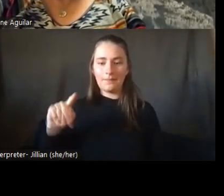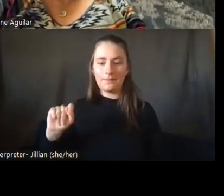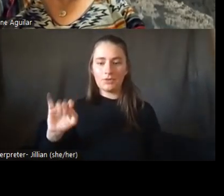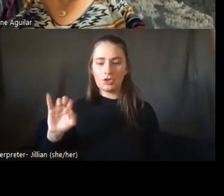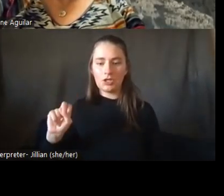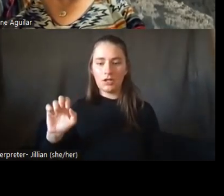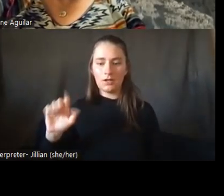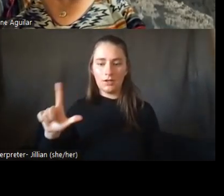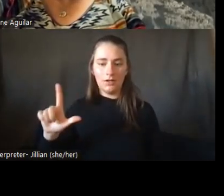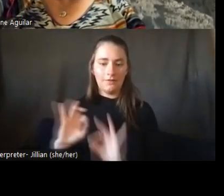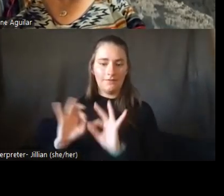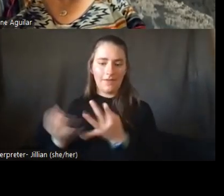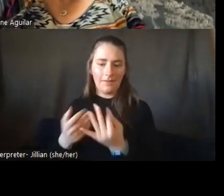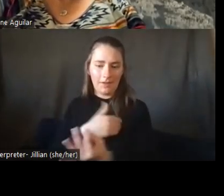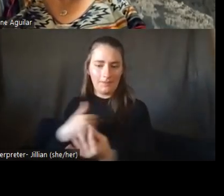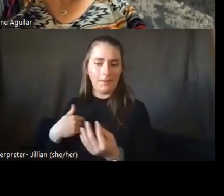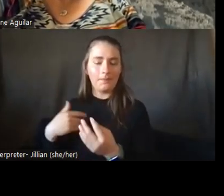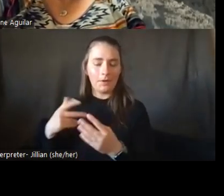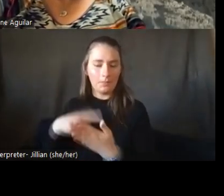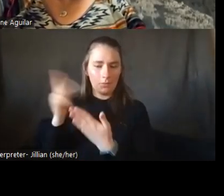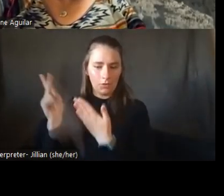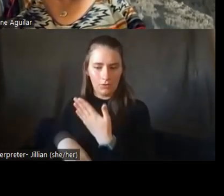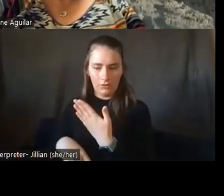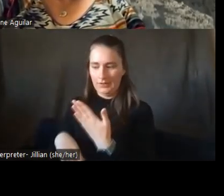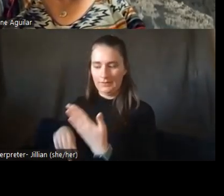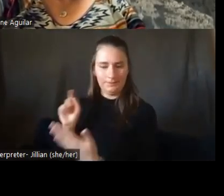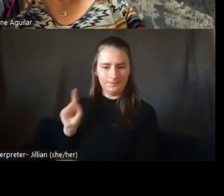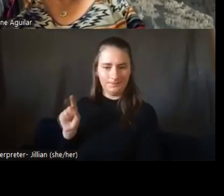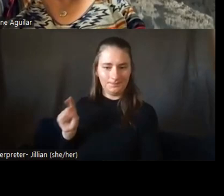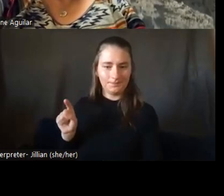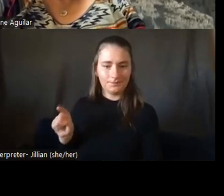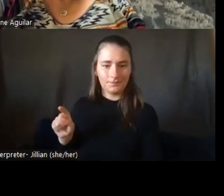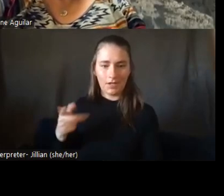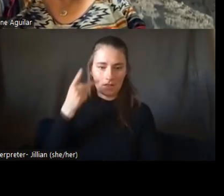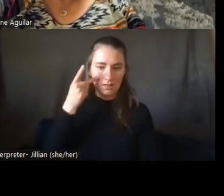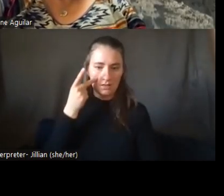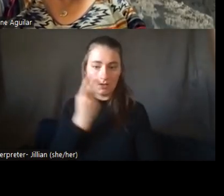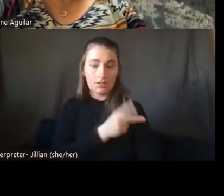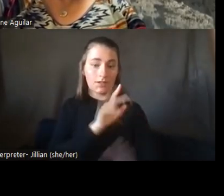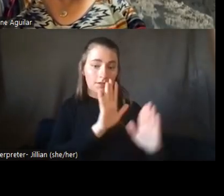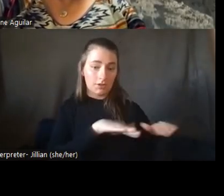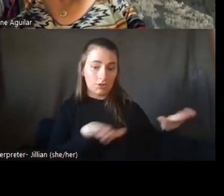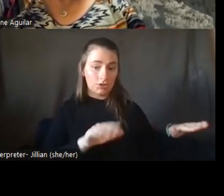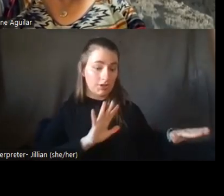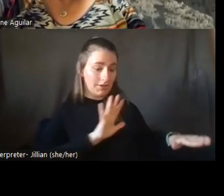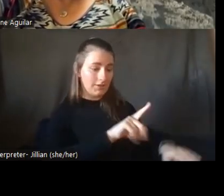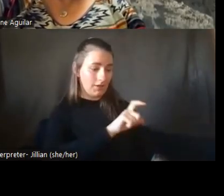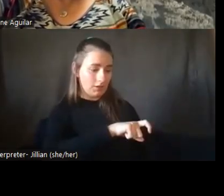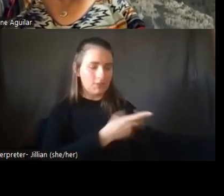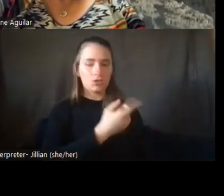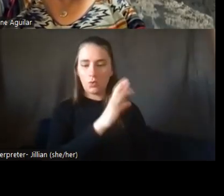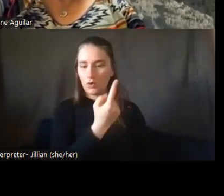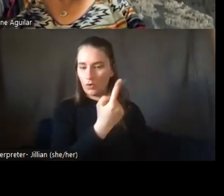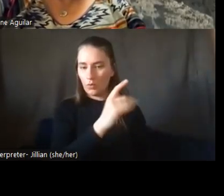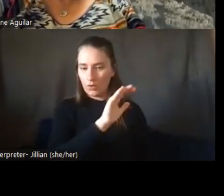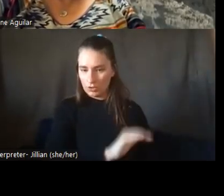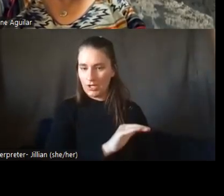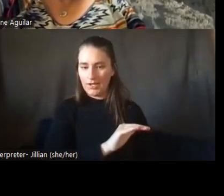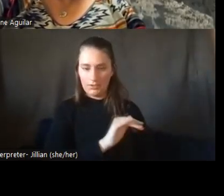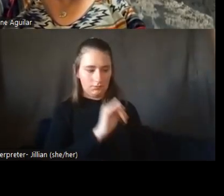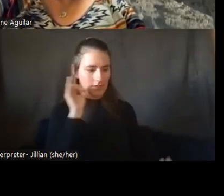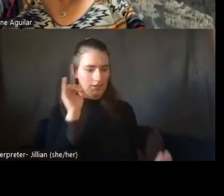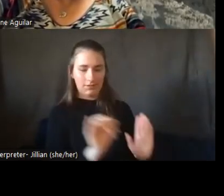which looks at the needs of the children or the child that has been identified